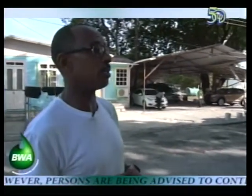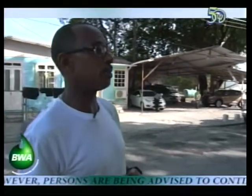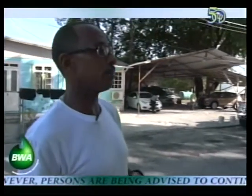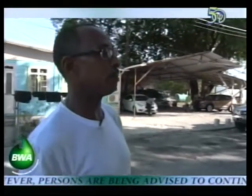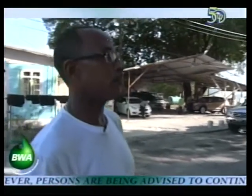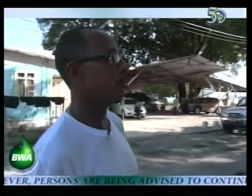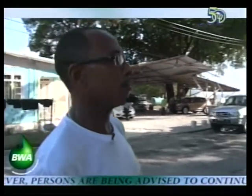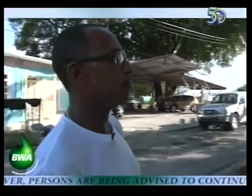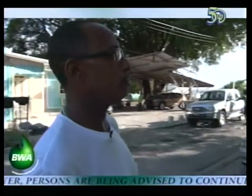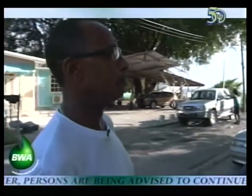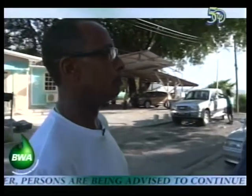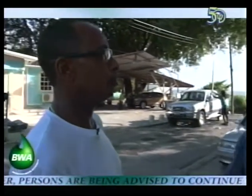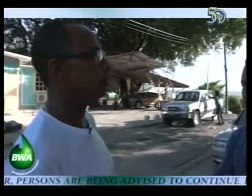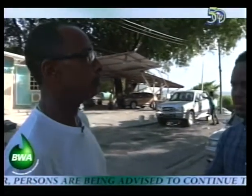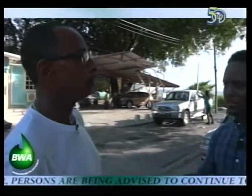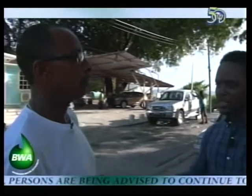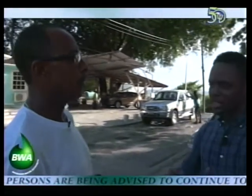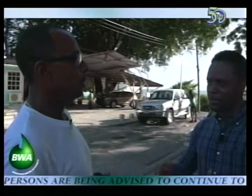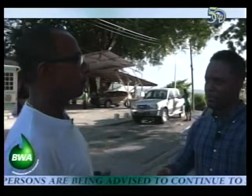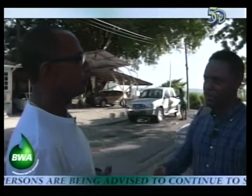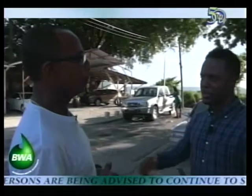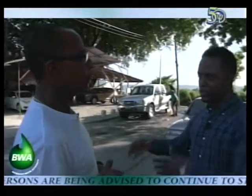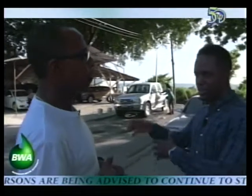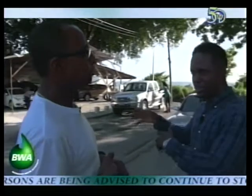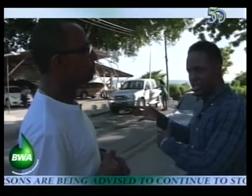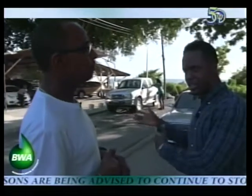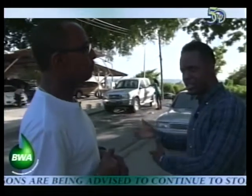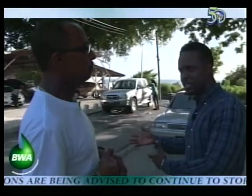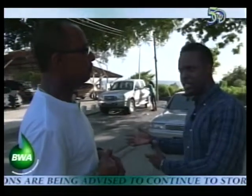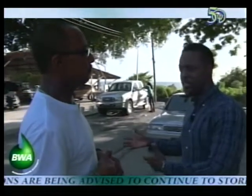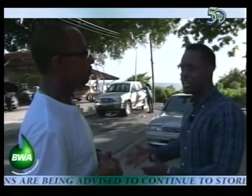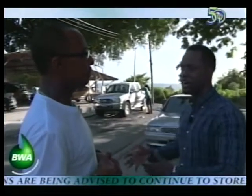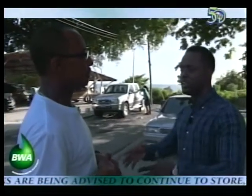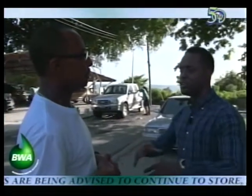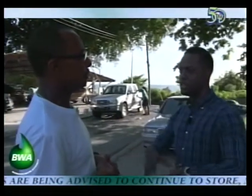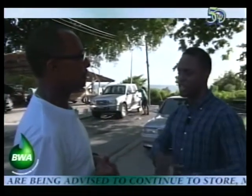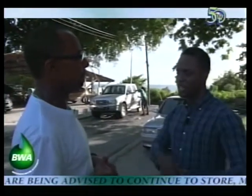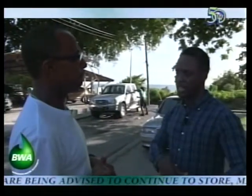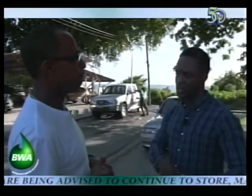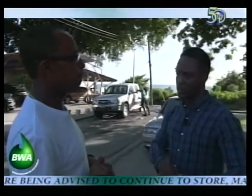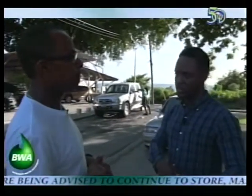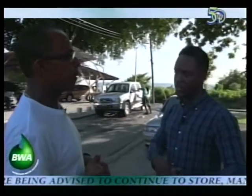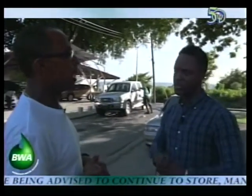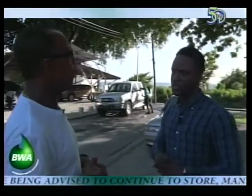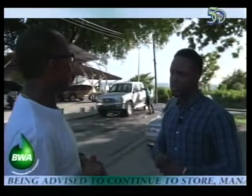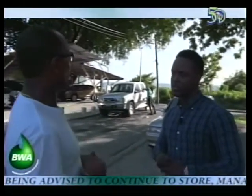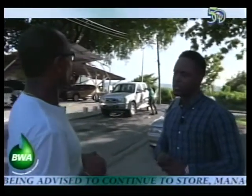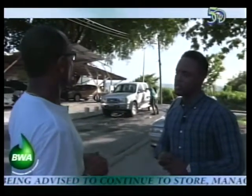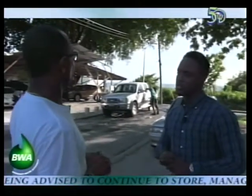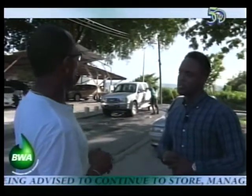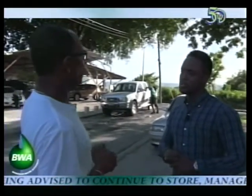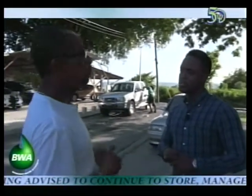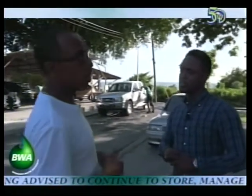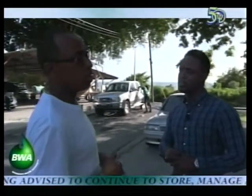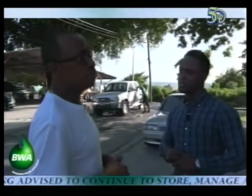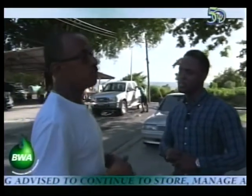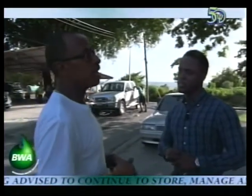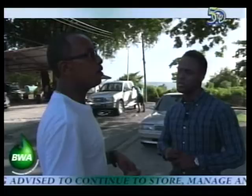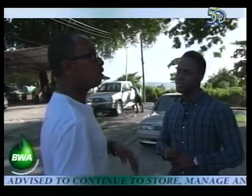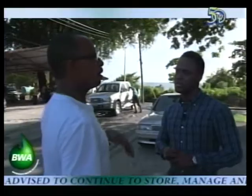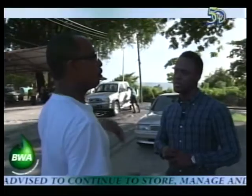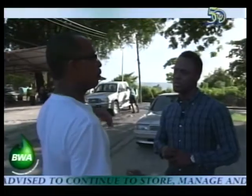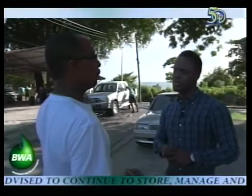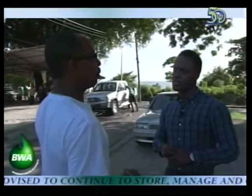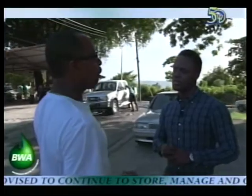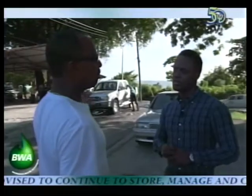the buckets now help with the cleaning of the car and using a lot less water Yeah, well if we were to use,